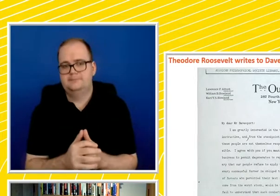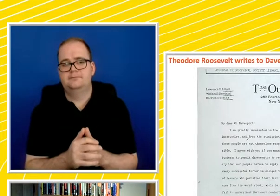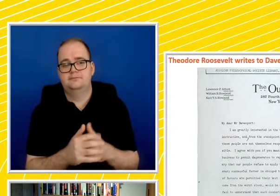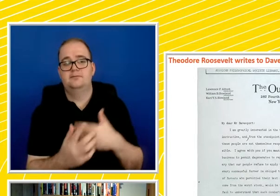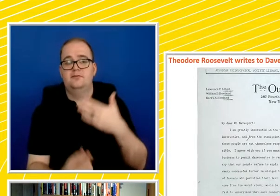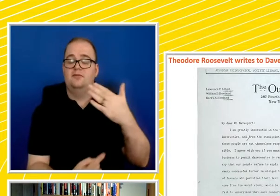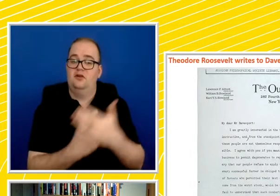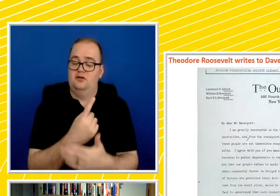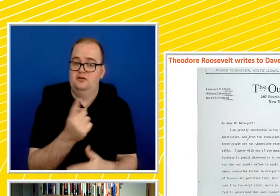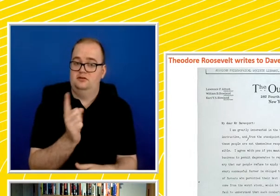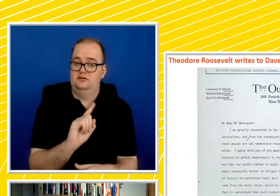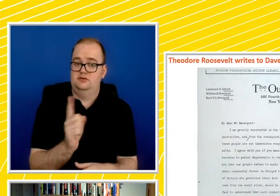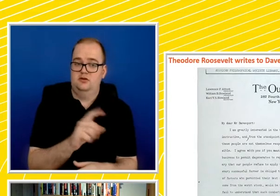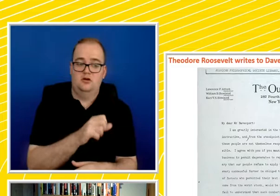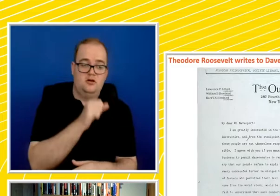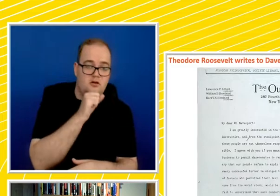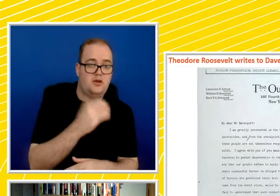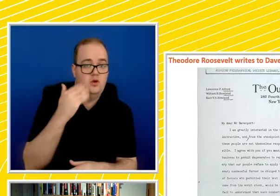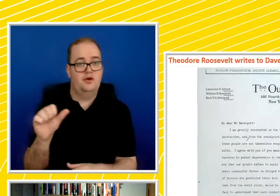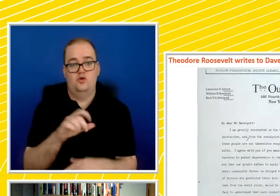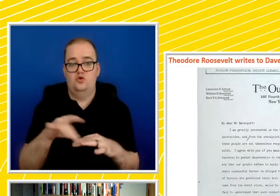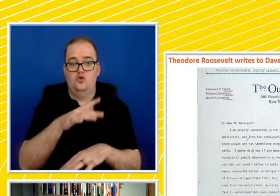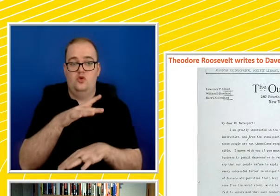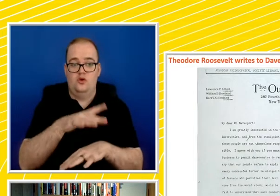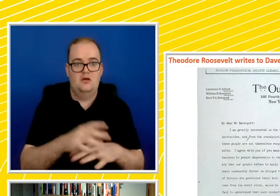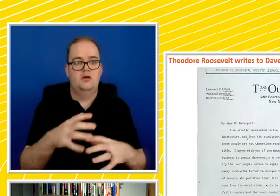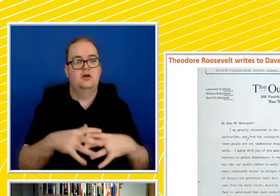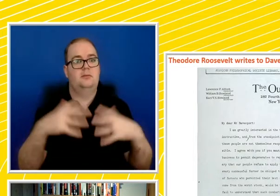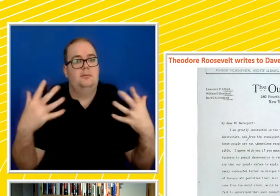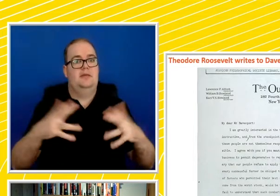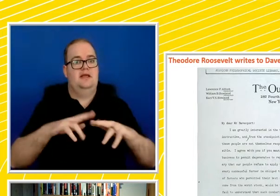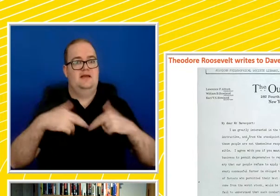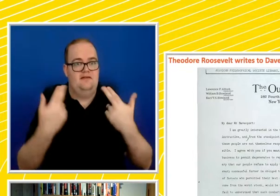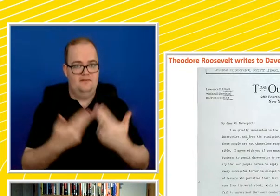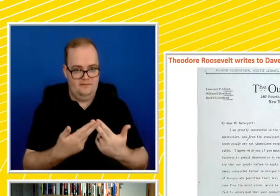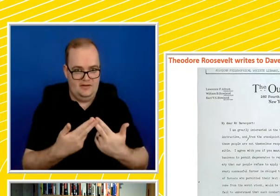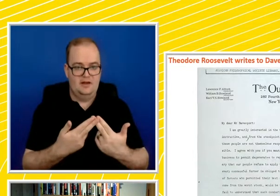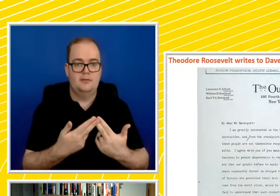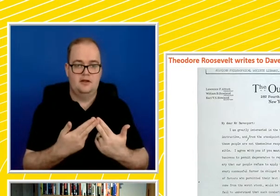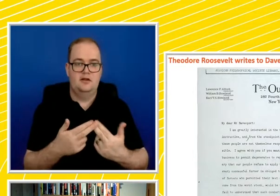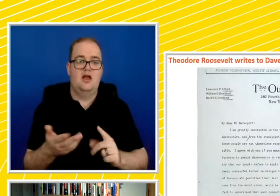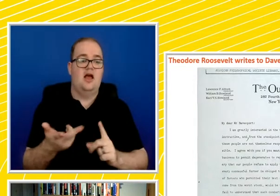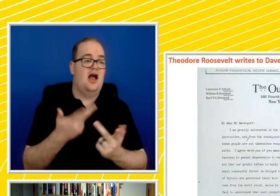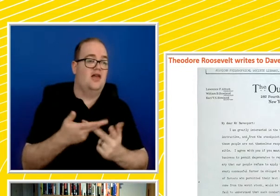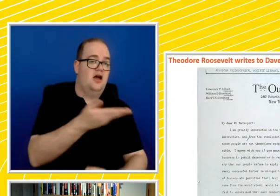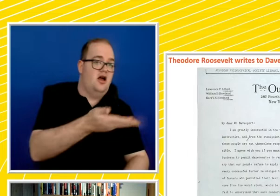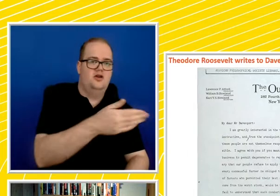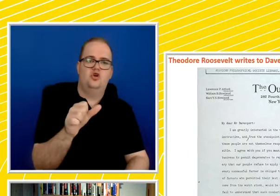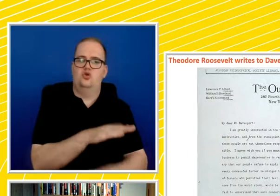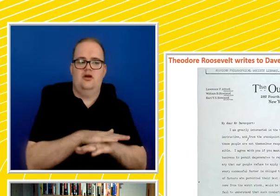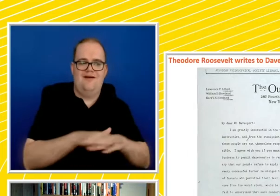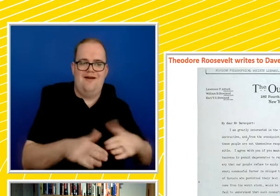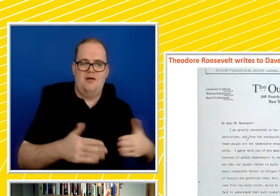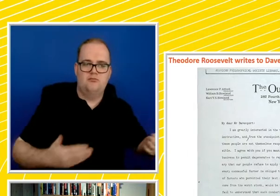the men and women who ought to marry, and if married, have large families, remain celibate or have no children or only one or two.